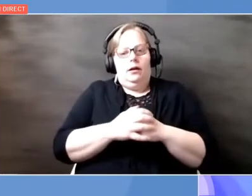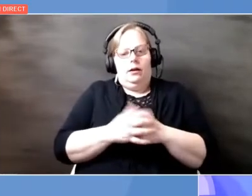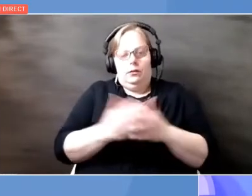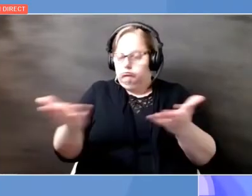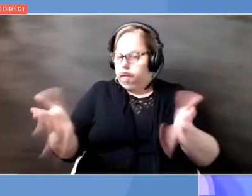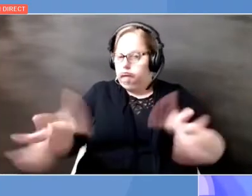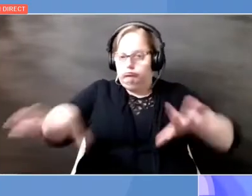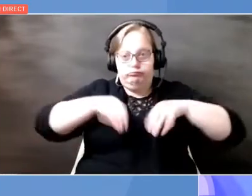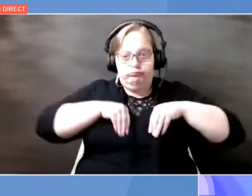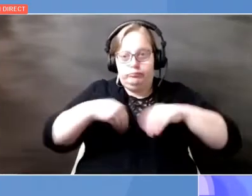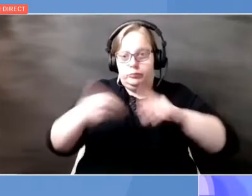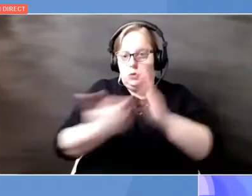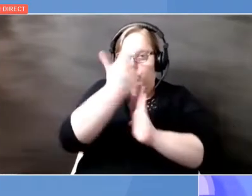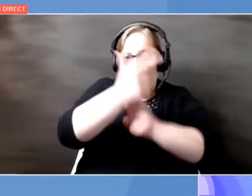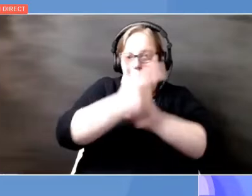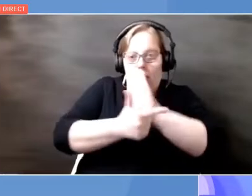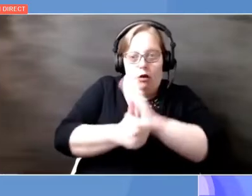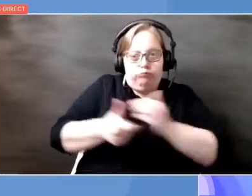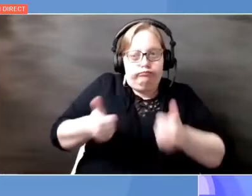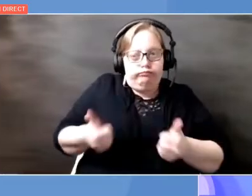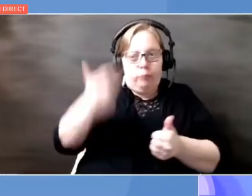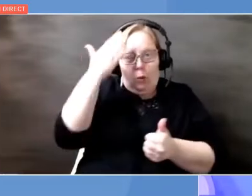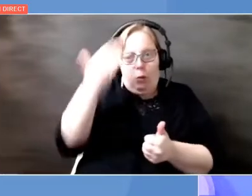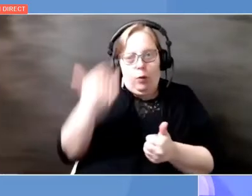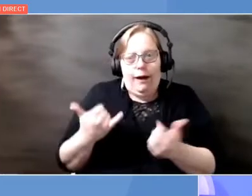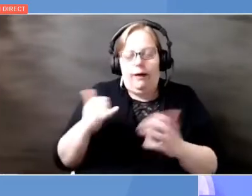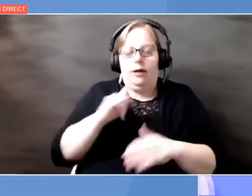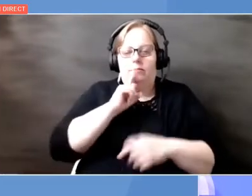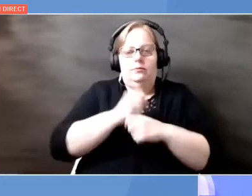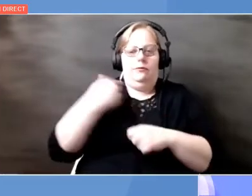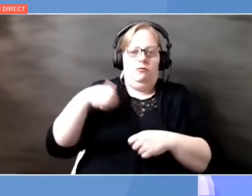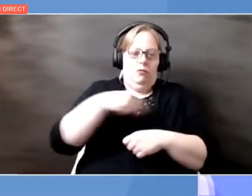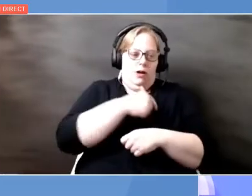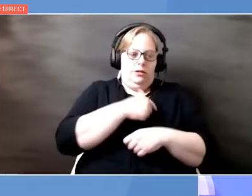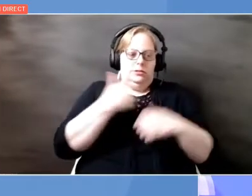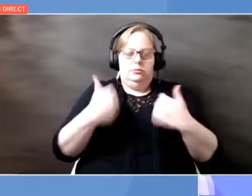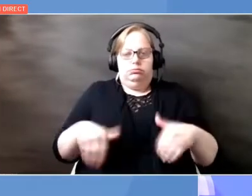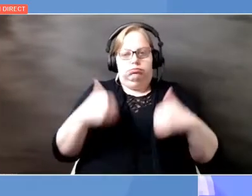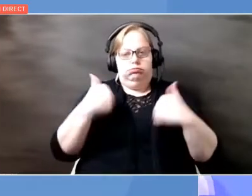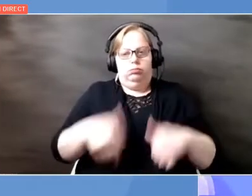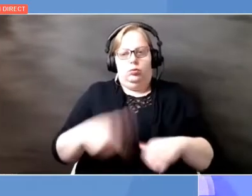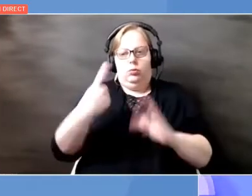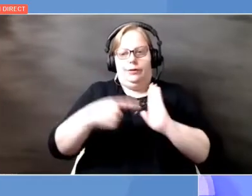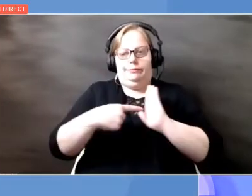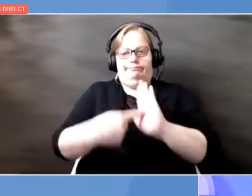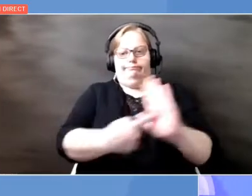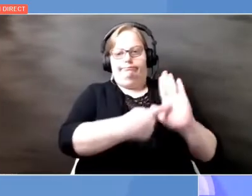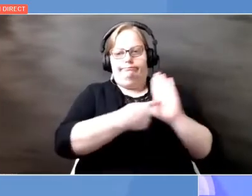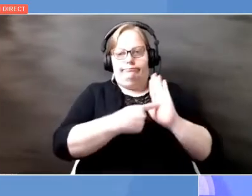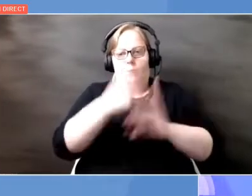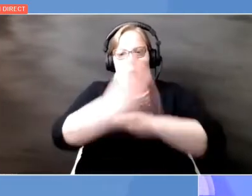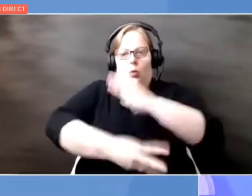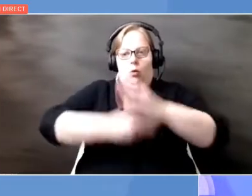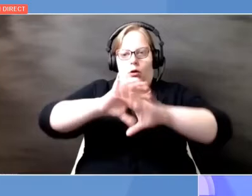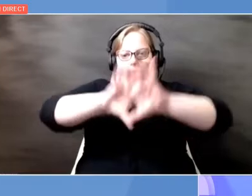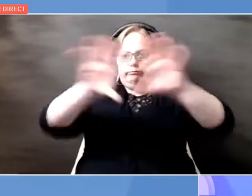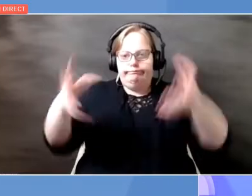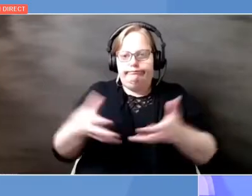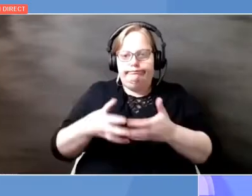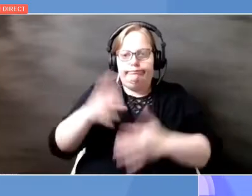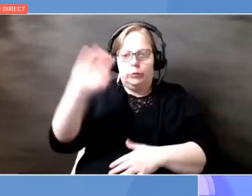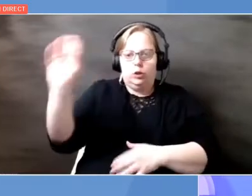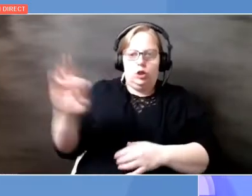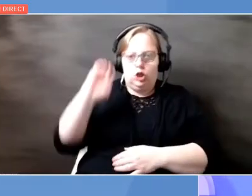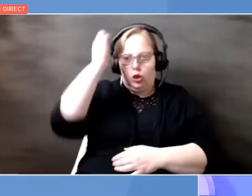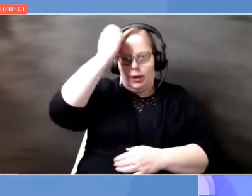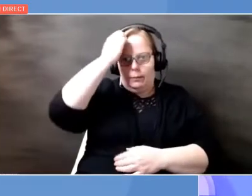because, for us, it's very much a signal to the world, to our friends in Europe indeed, and to